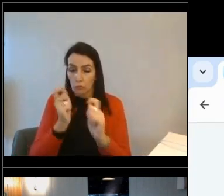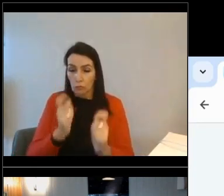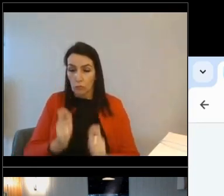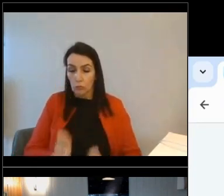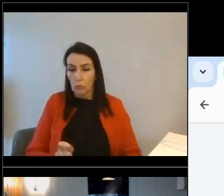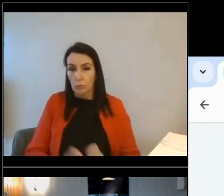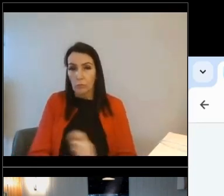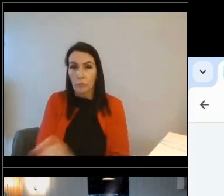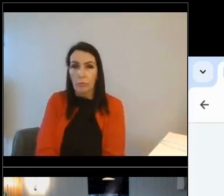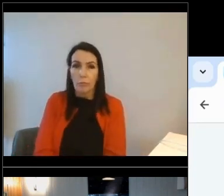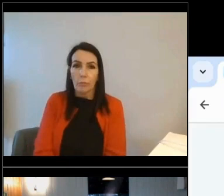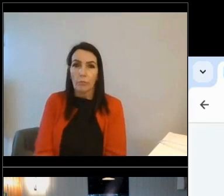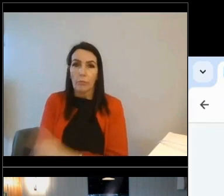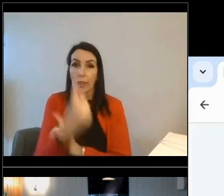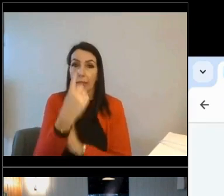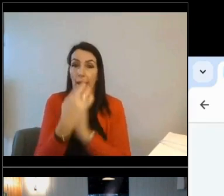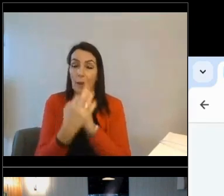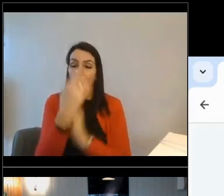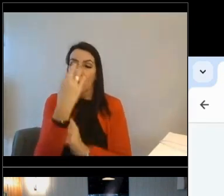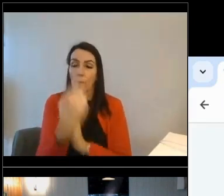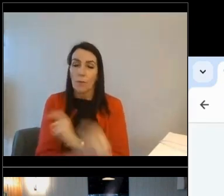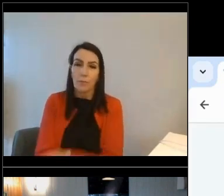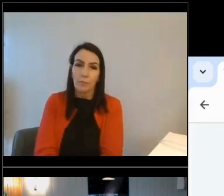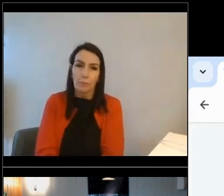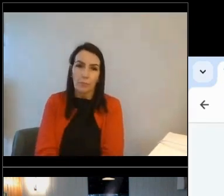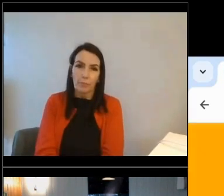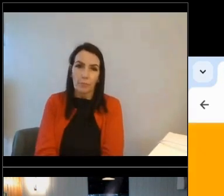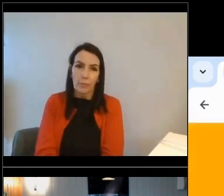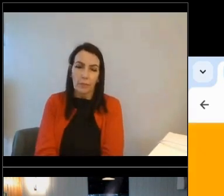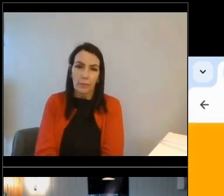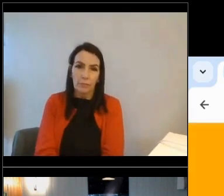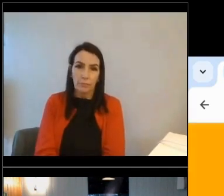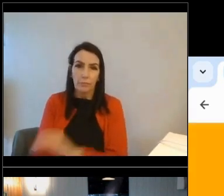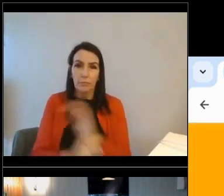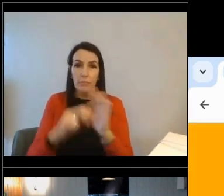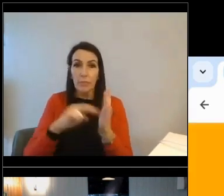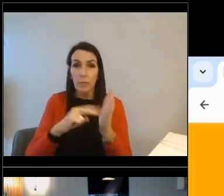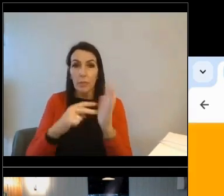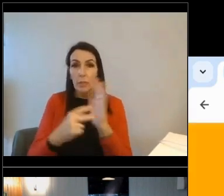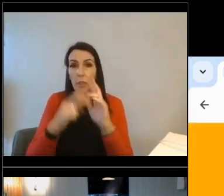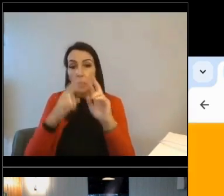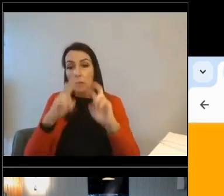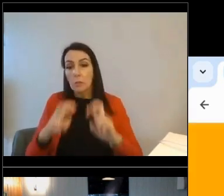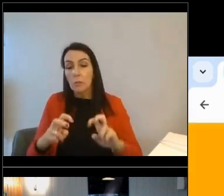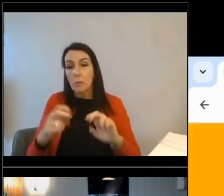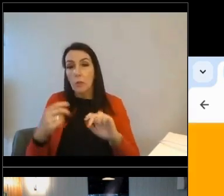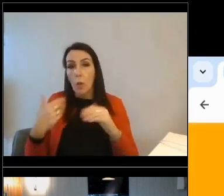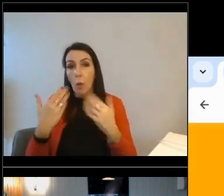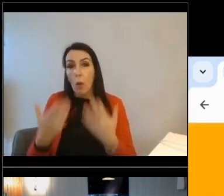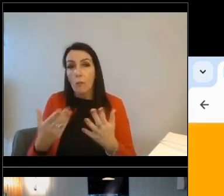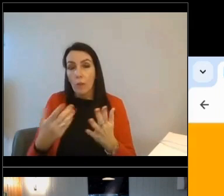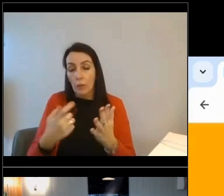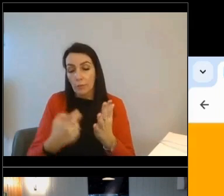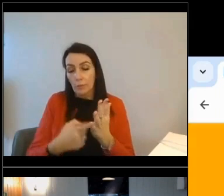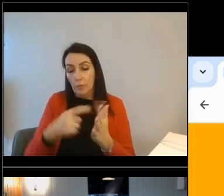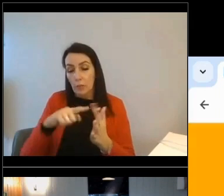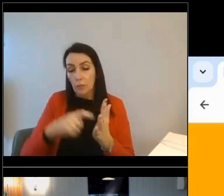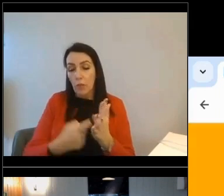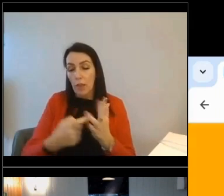most improvement in energy efficiency. So for organizations looking to offer retrofit advice to customers,